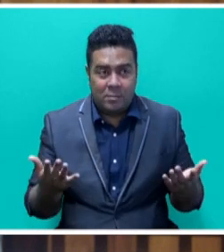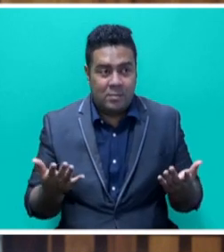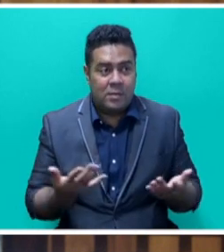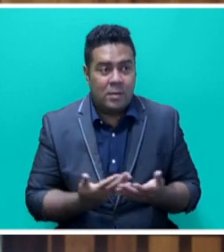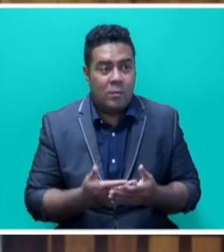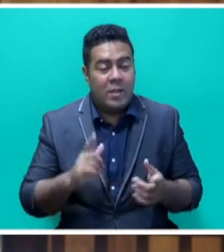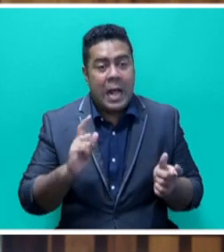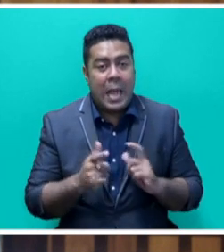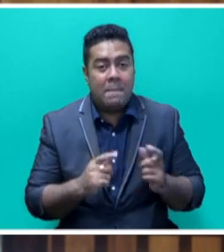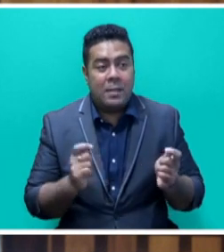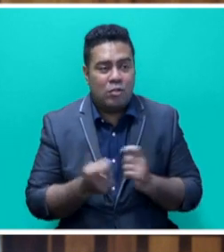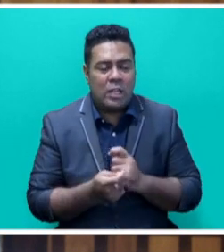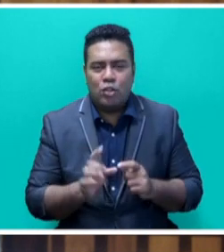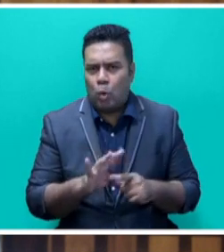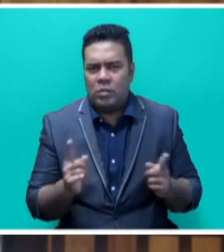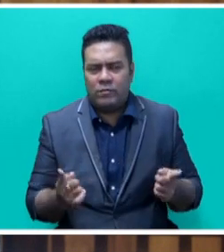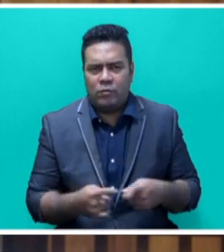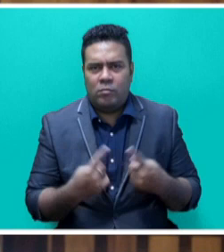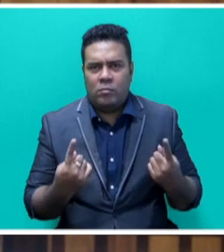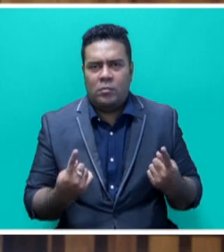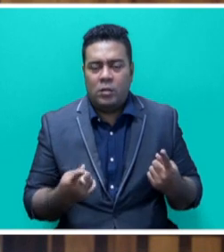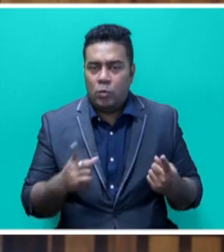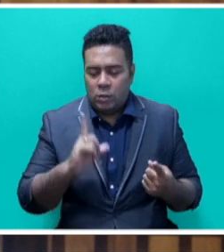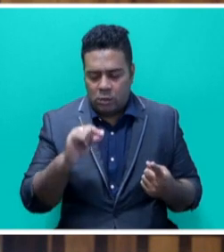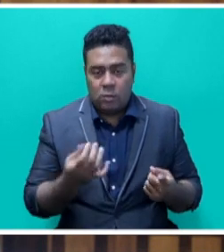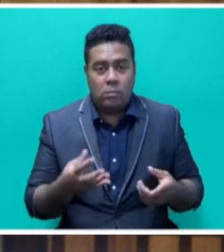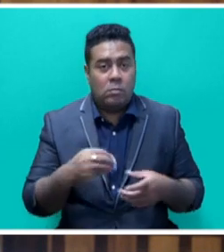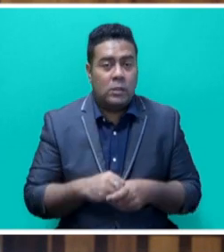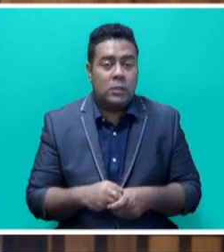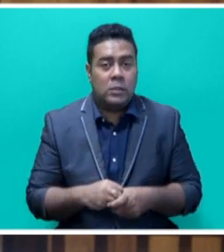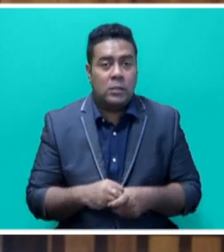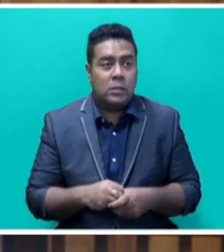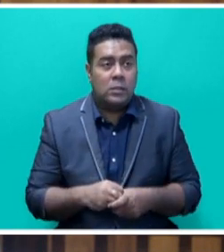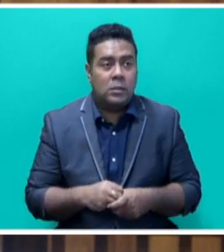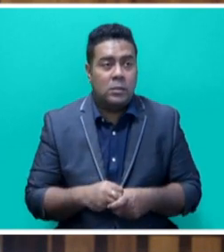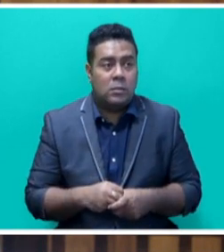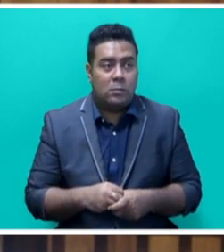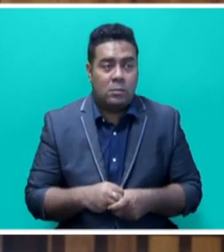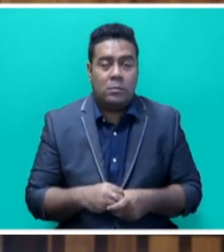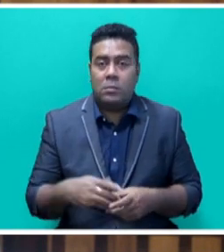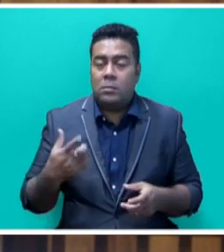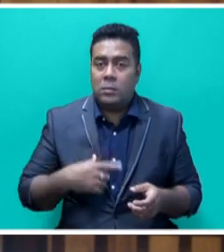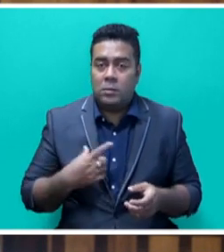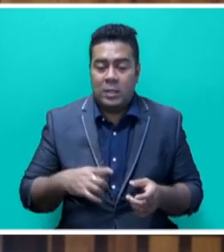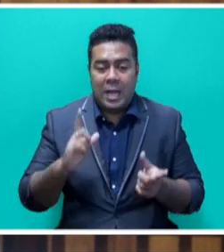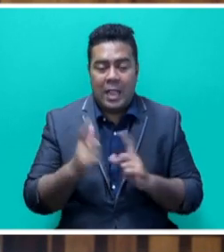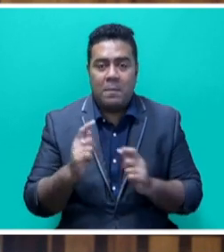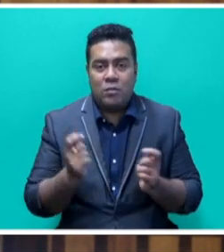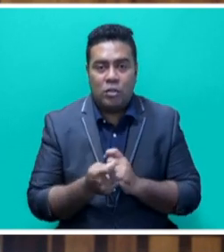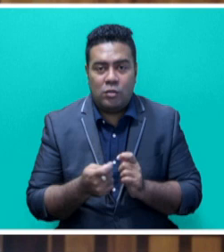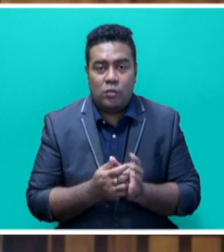around climate change are no different. We simply cannot be passive in the face of the existential threats posed by climate change.